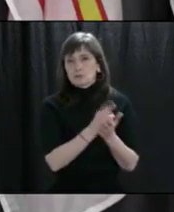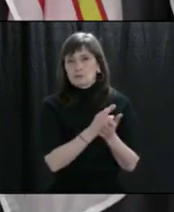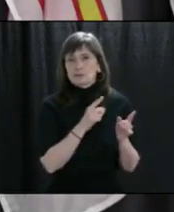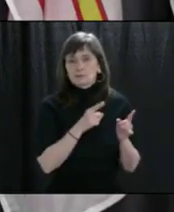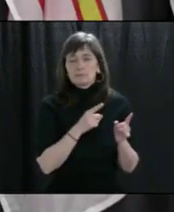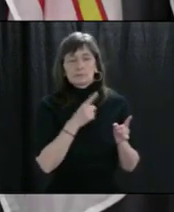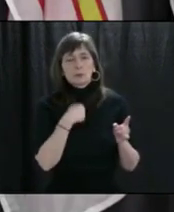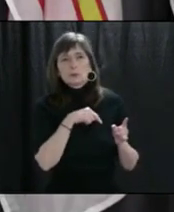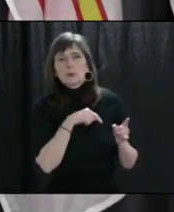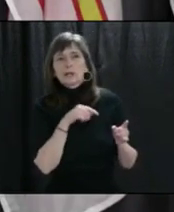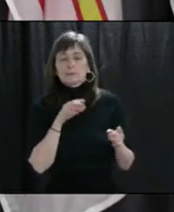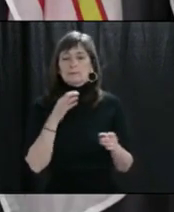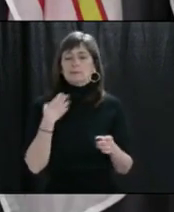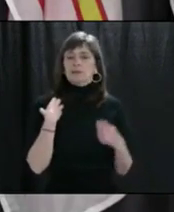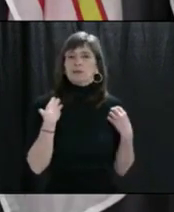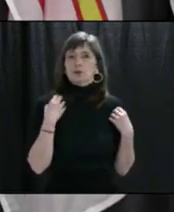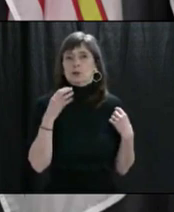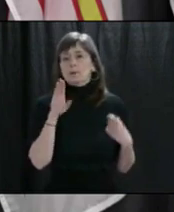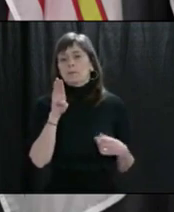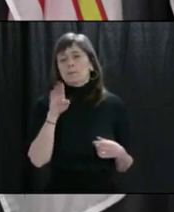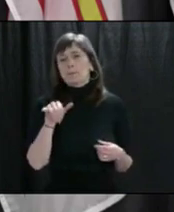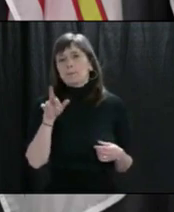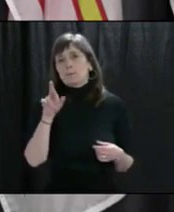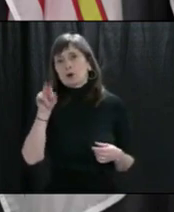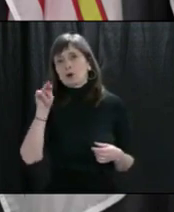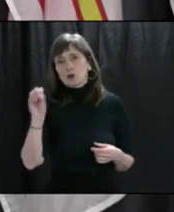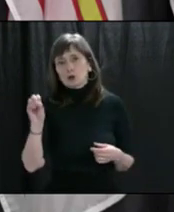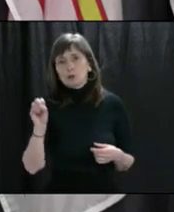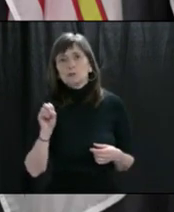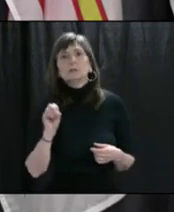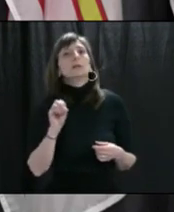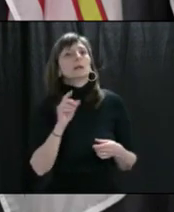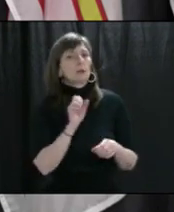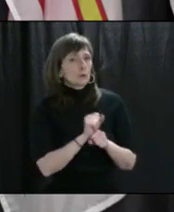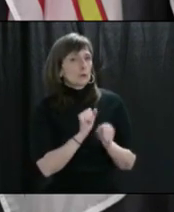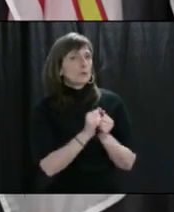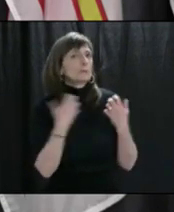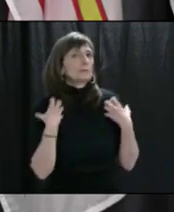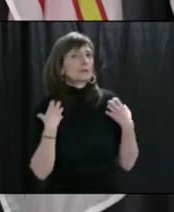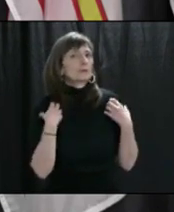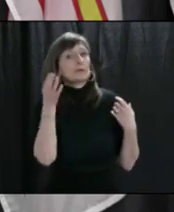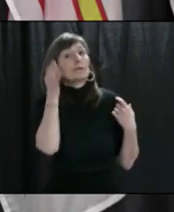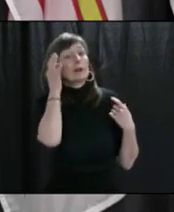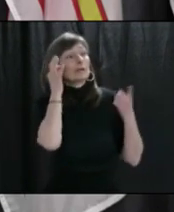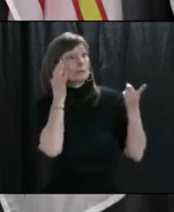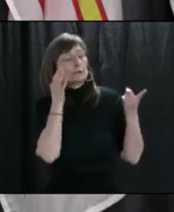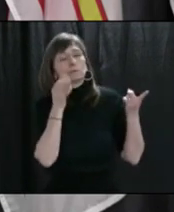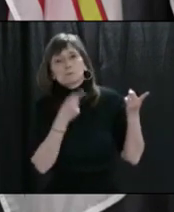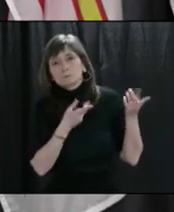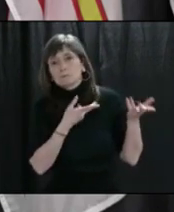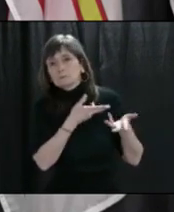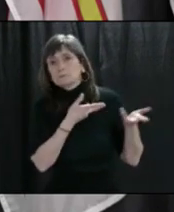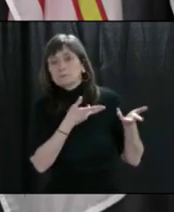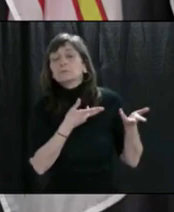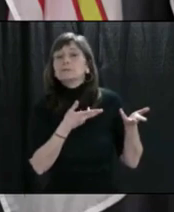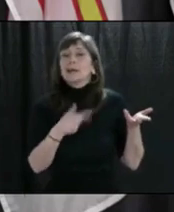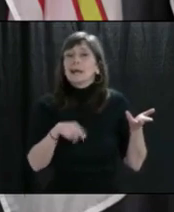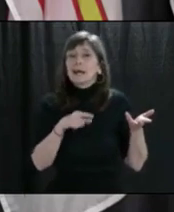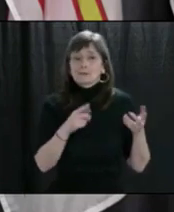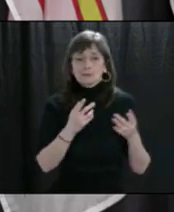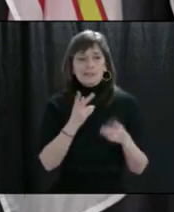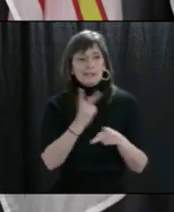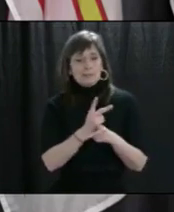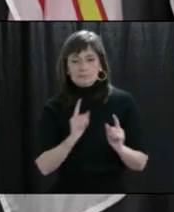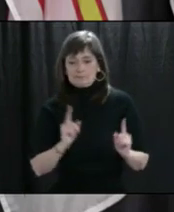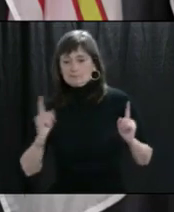province, Minister Byrne, who was working with the industry, realizing that the situation and keeping compliance with things like physical distancing,